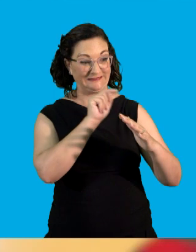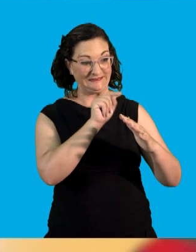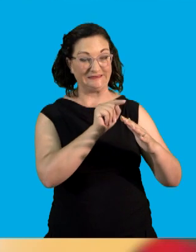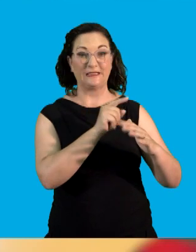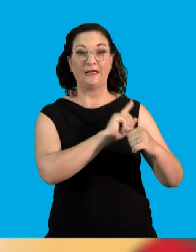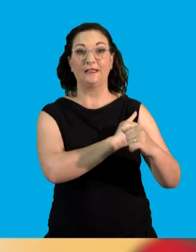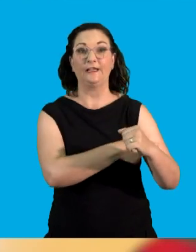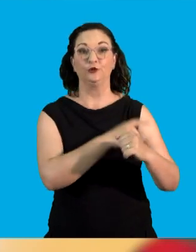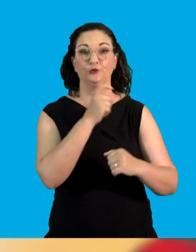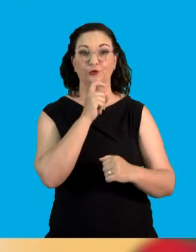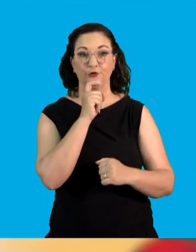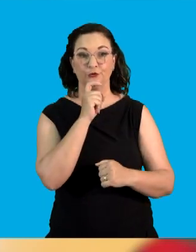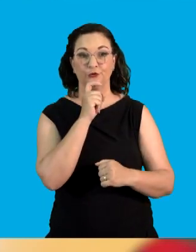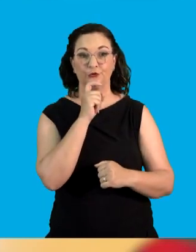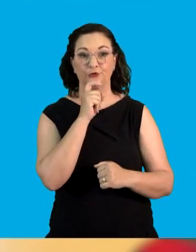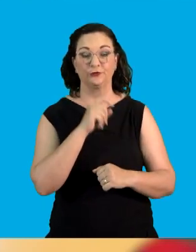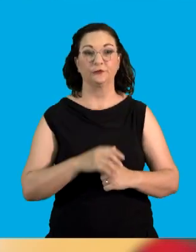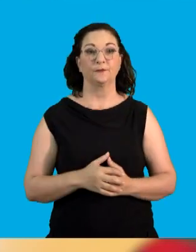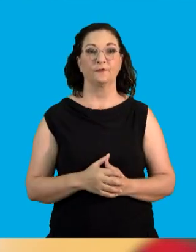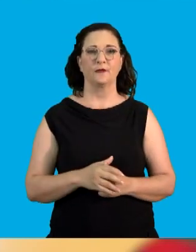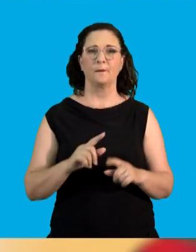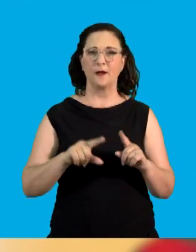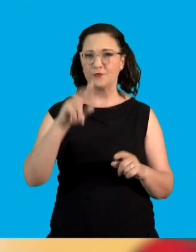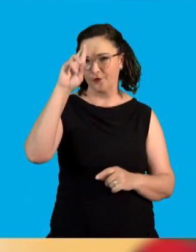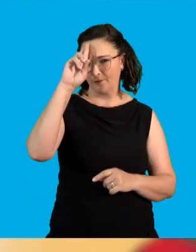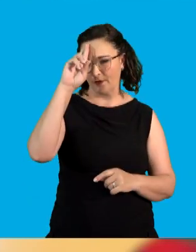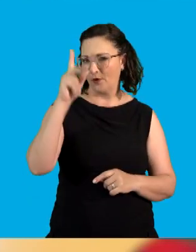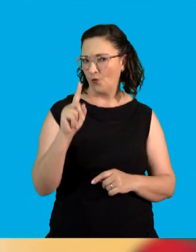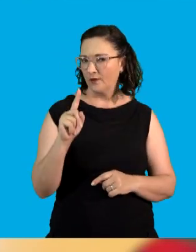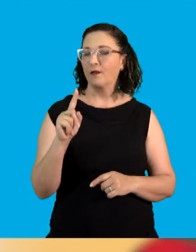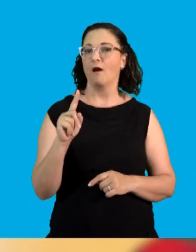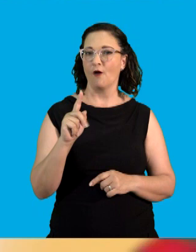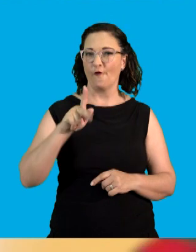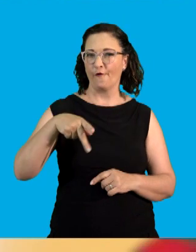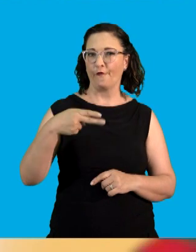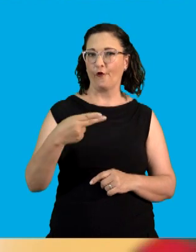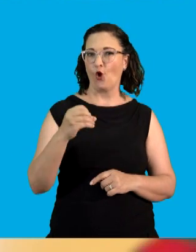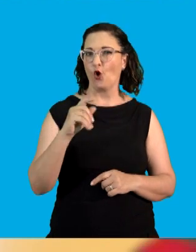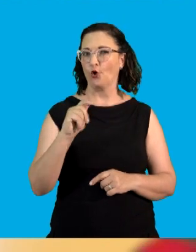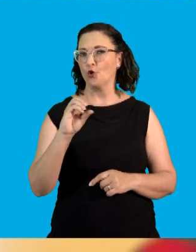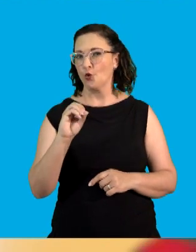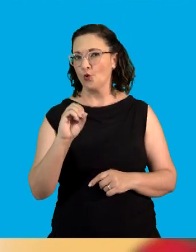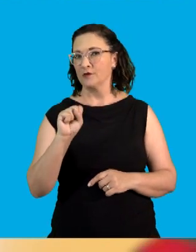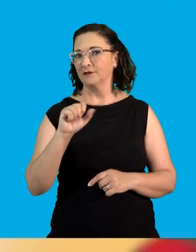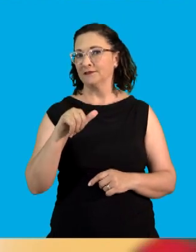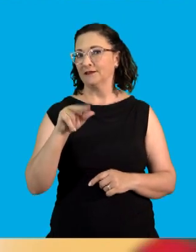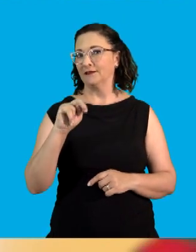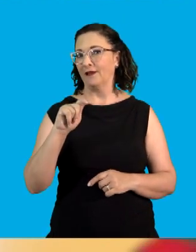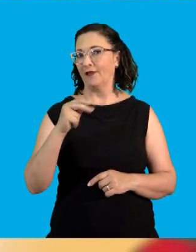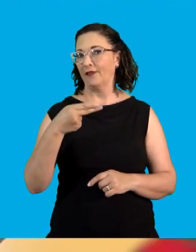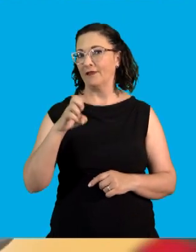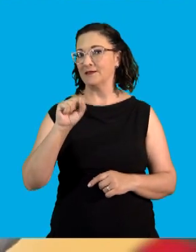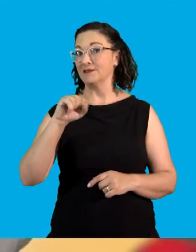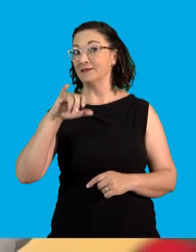photosynthesis, we actually mean that remember to make food. So plants are able to make their own food for growth